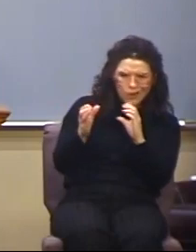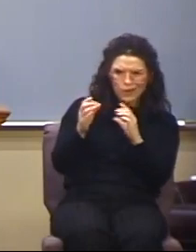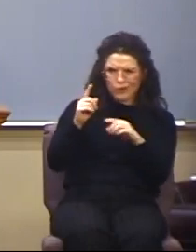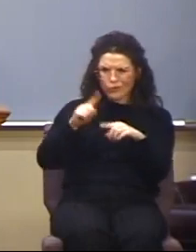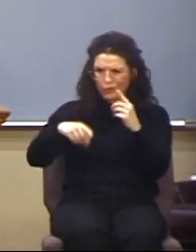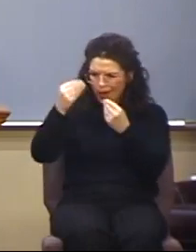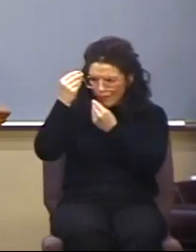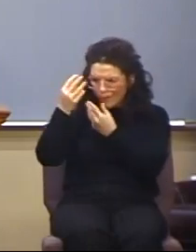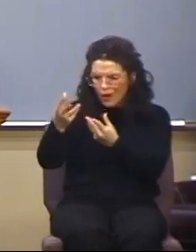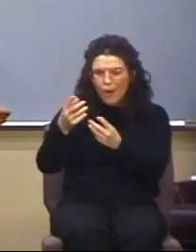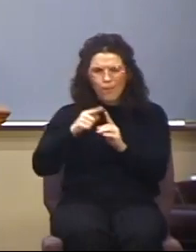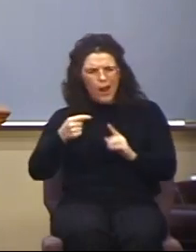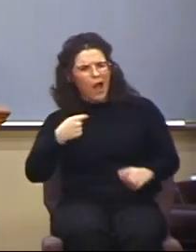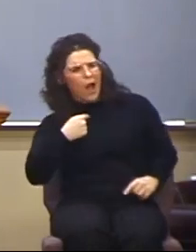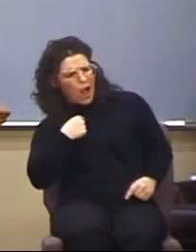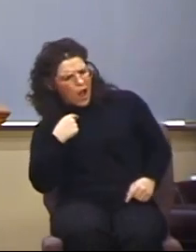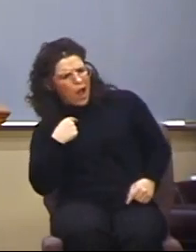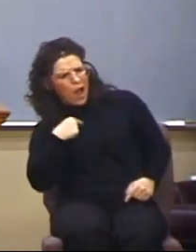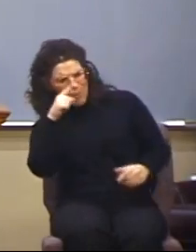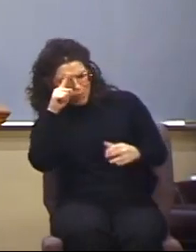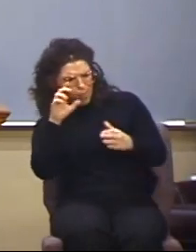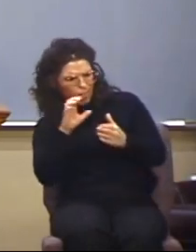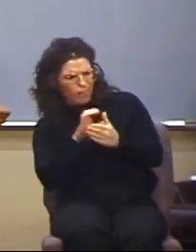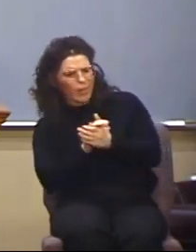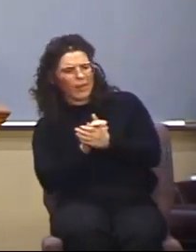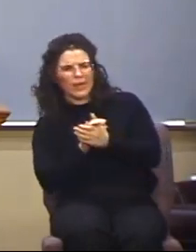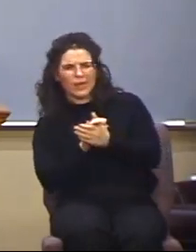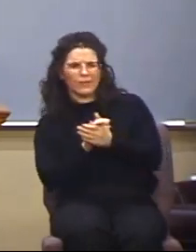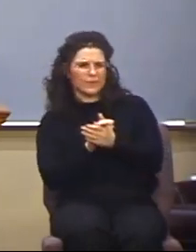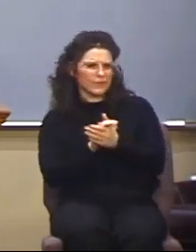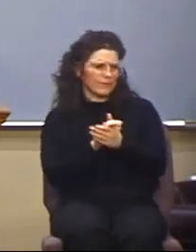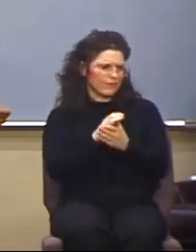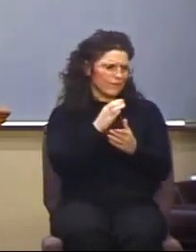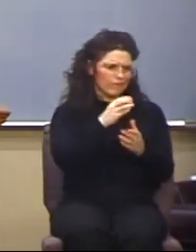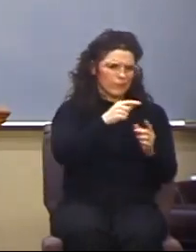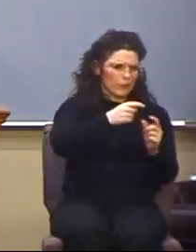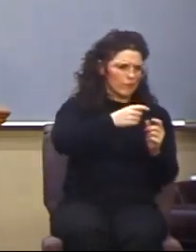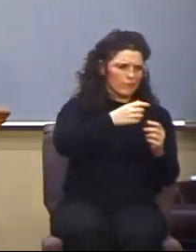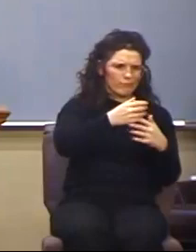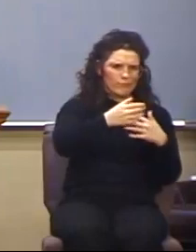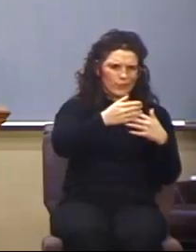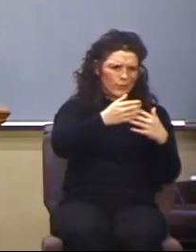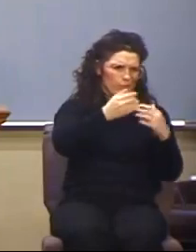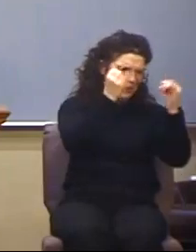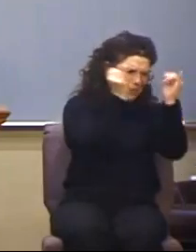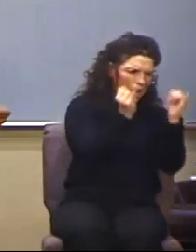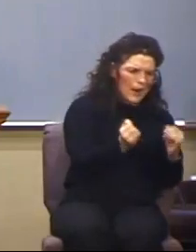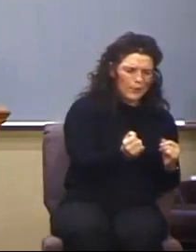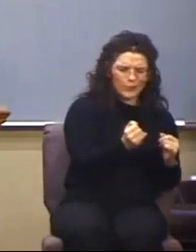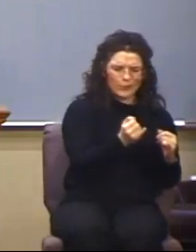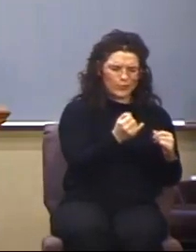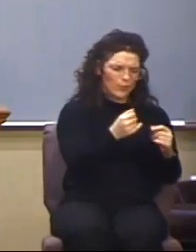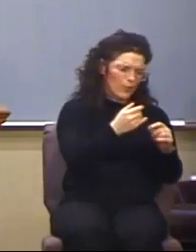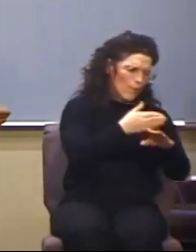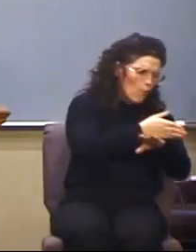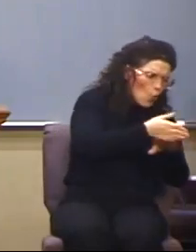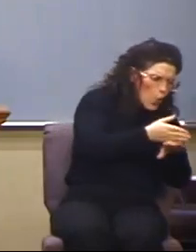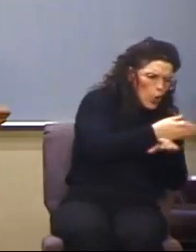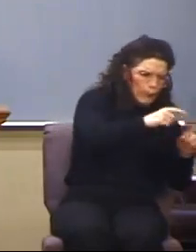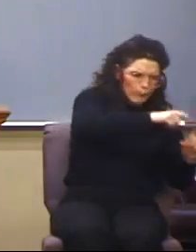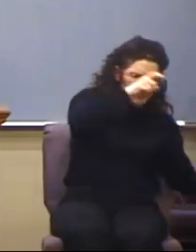they're convinced that those objects, be it a pole, a rock, a piece of wood, a little